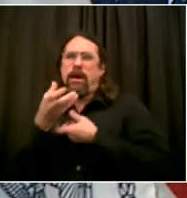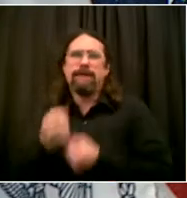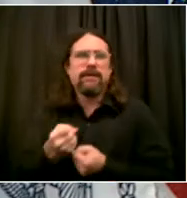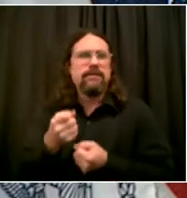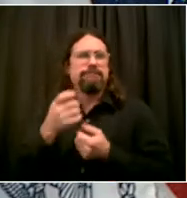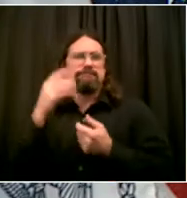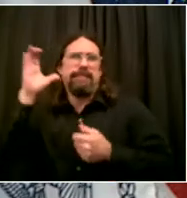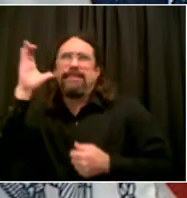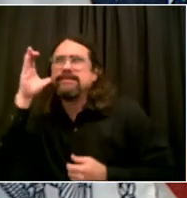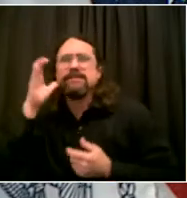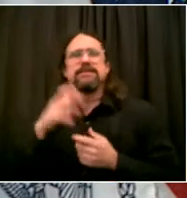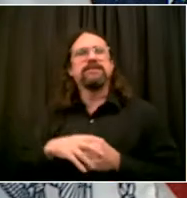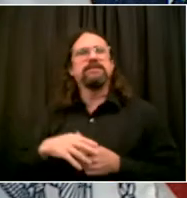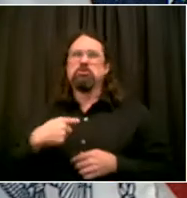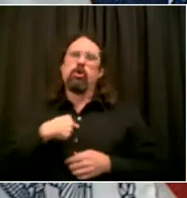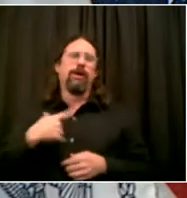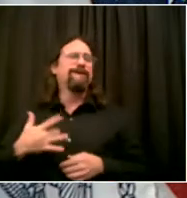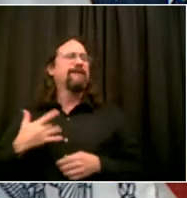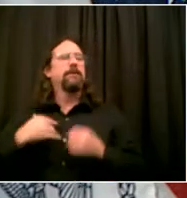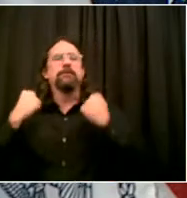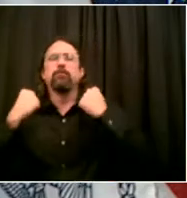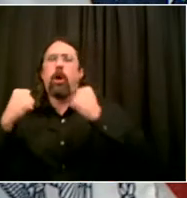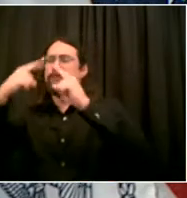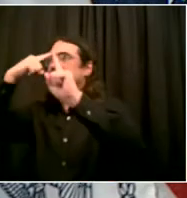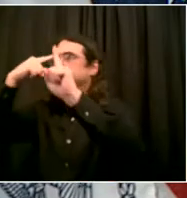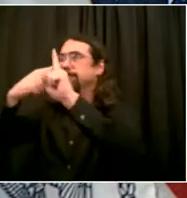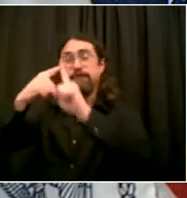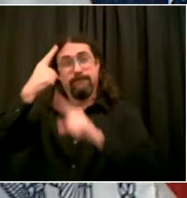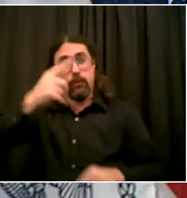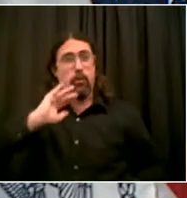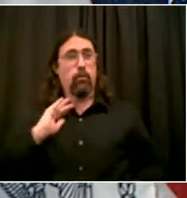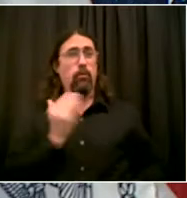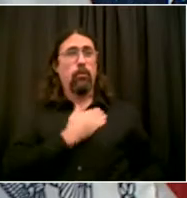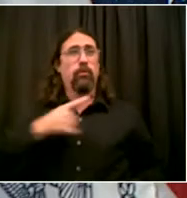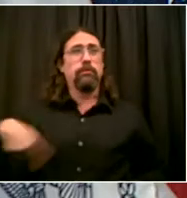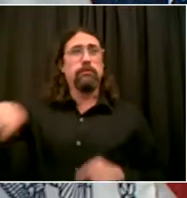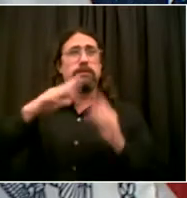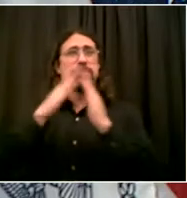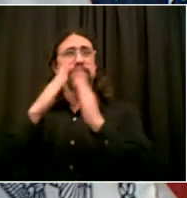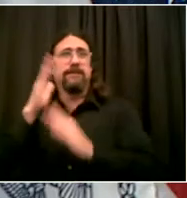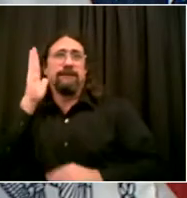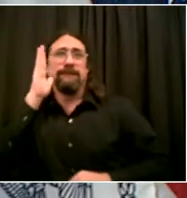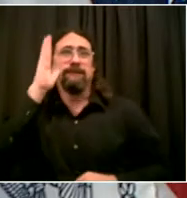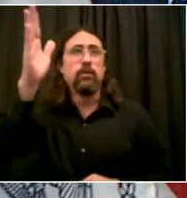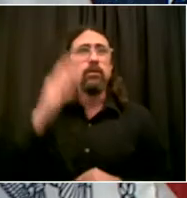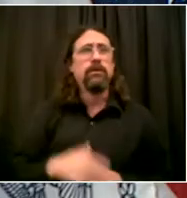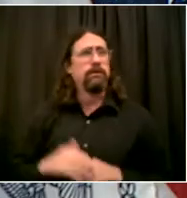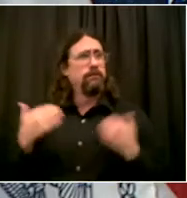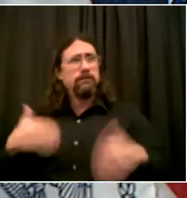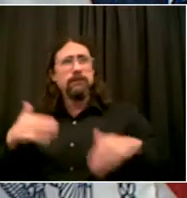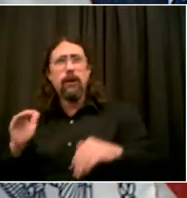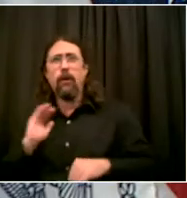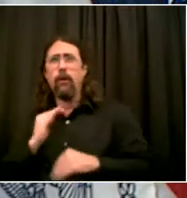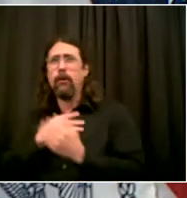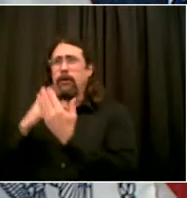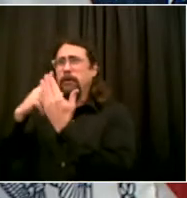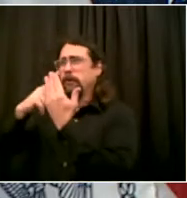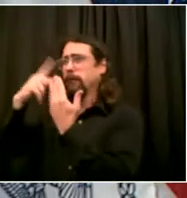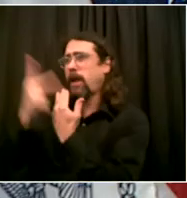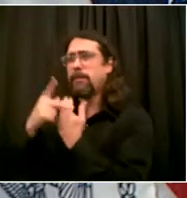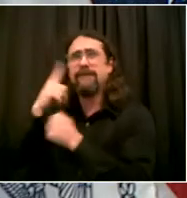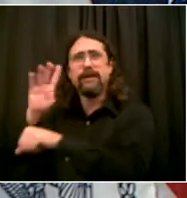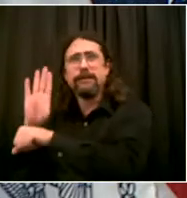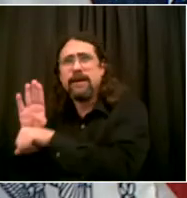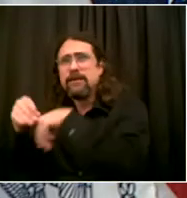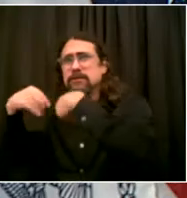thriving during the holidays, again, help this city. Help your fellow New Yorker. Buy local